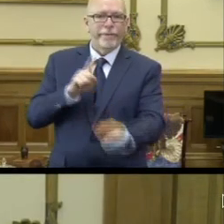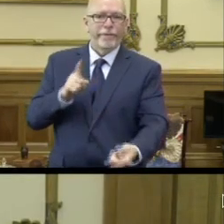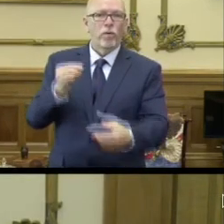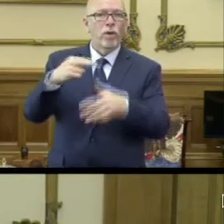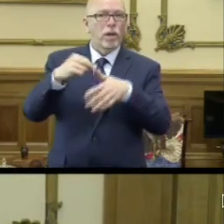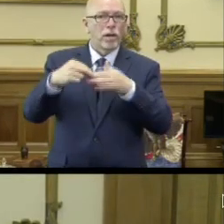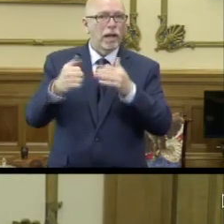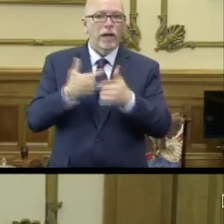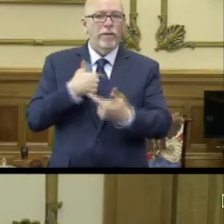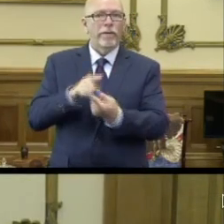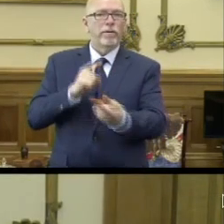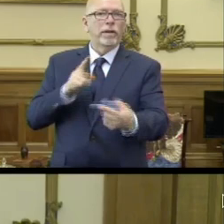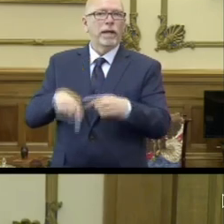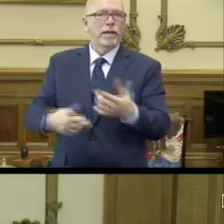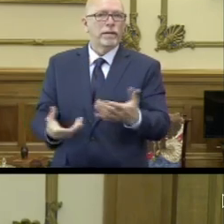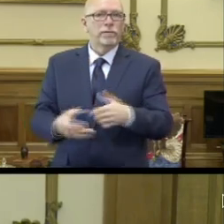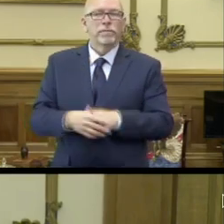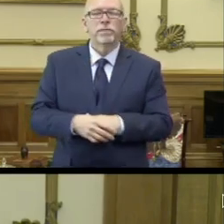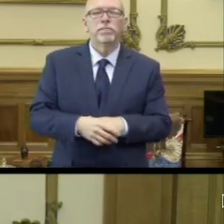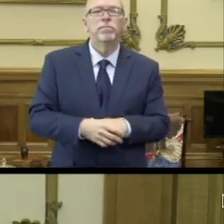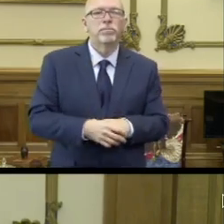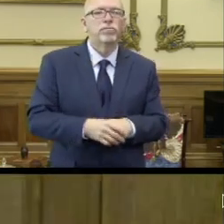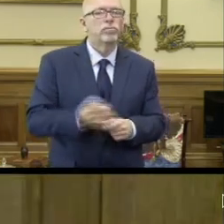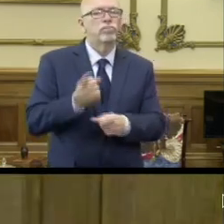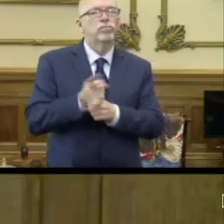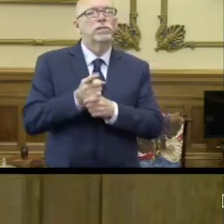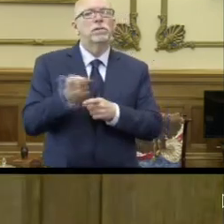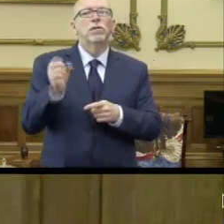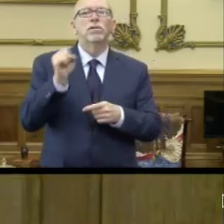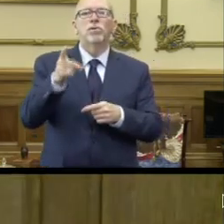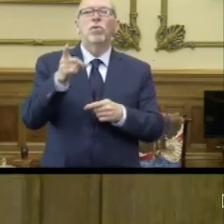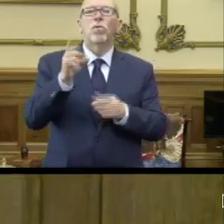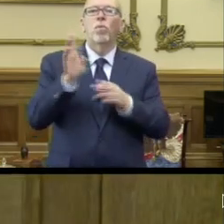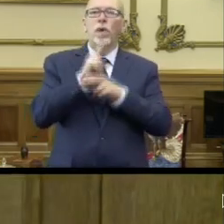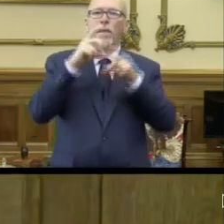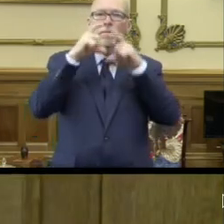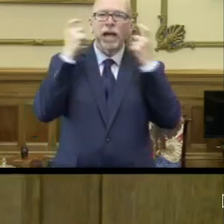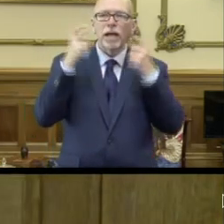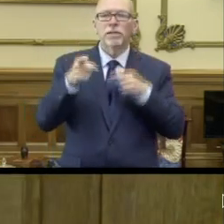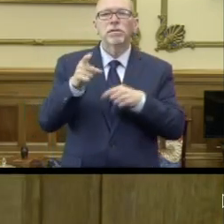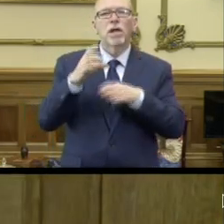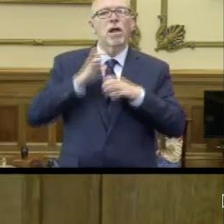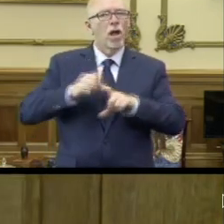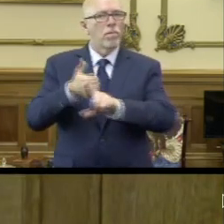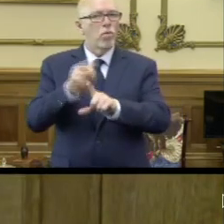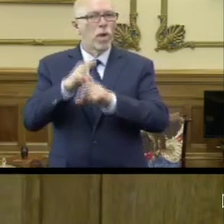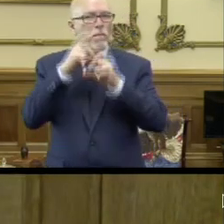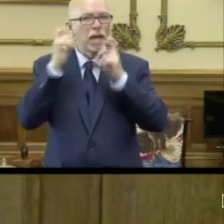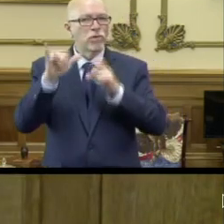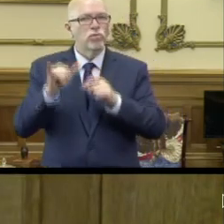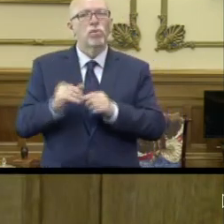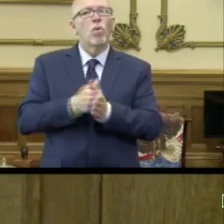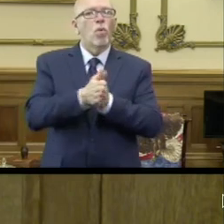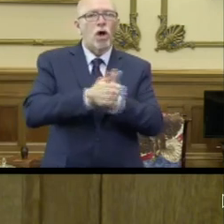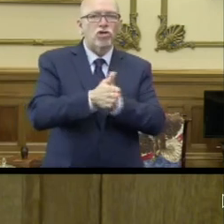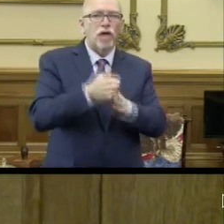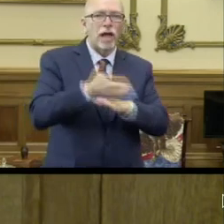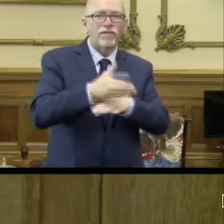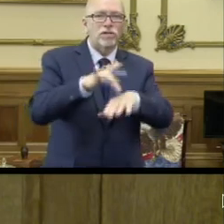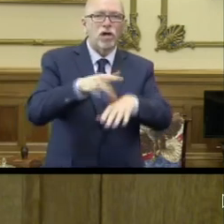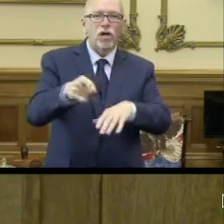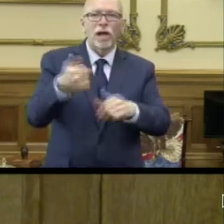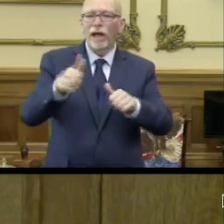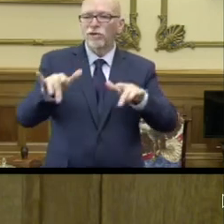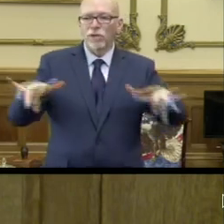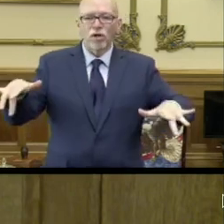and the question that Rob has? Right, yeah. So, exactly. So it's wearing a mask, it's having the customer wear a mask, it's washing your hands after you touch other